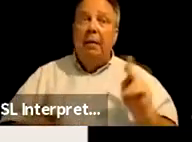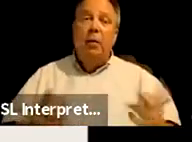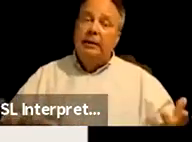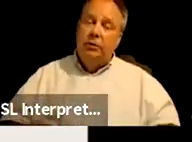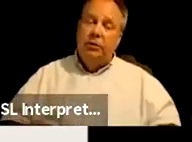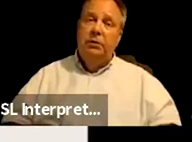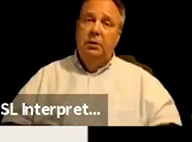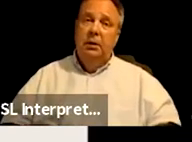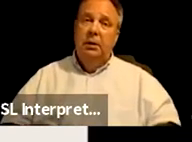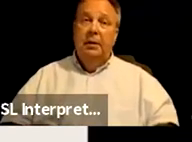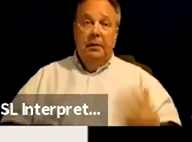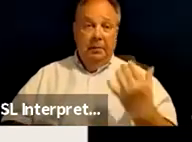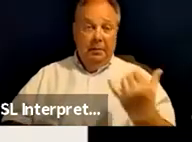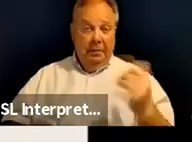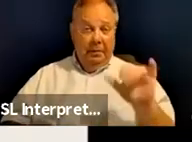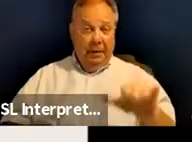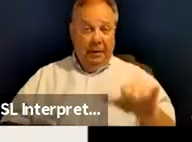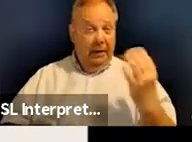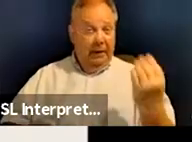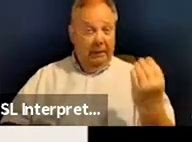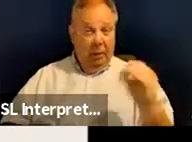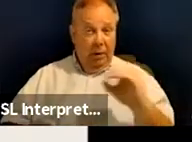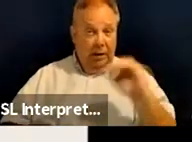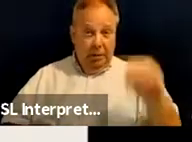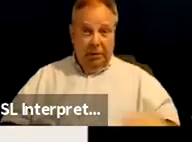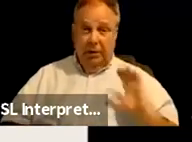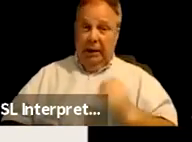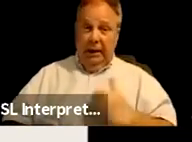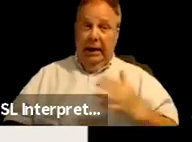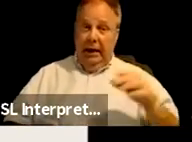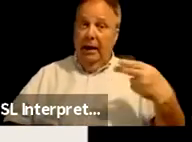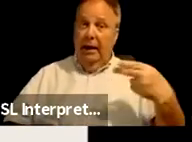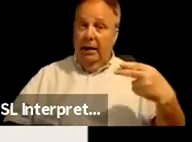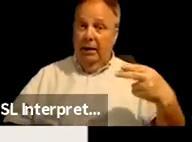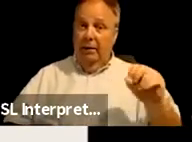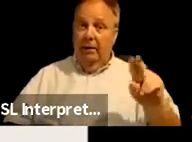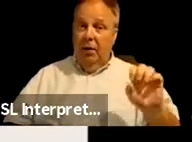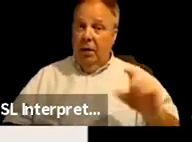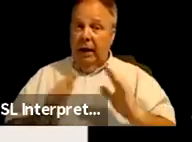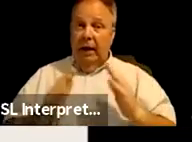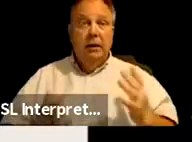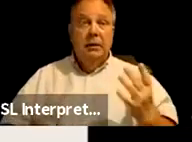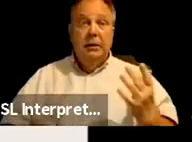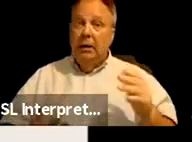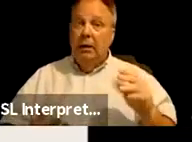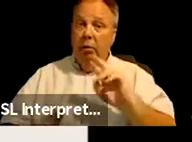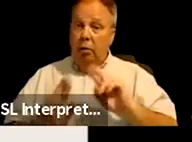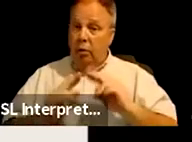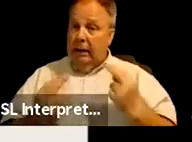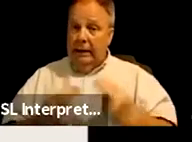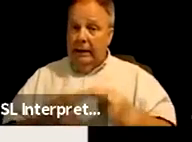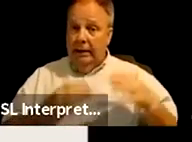Now of that 14% of our houseless relatives, 90% are disabled.